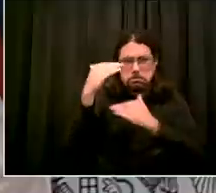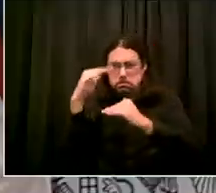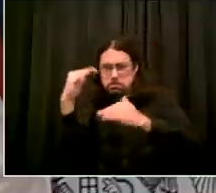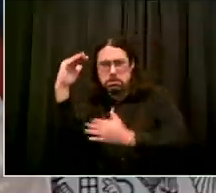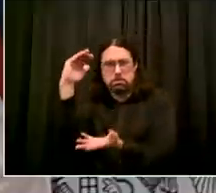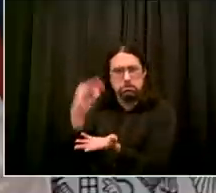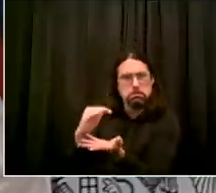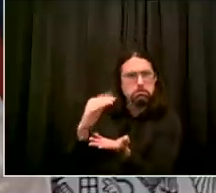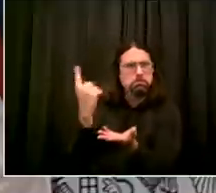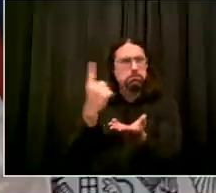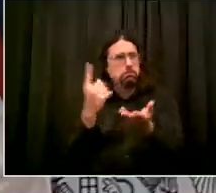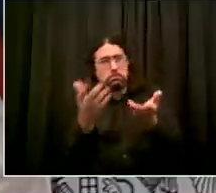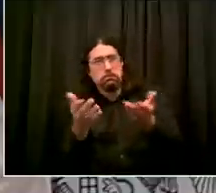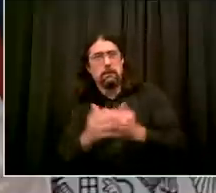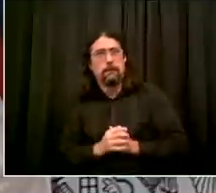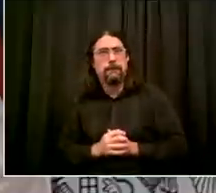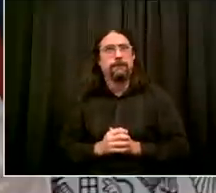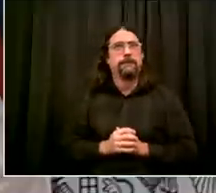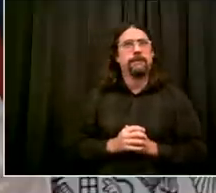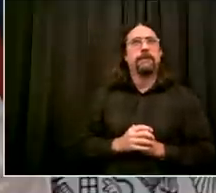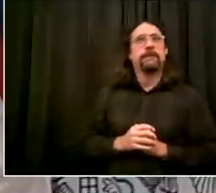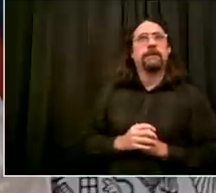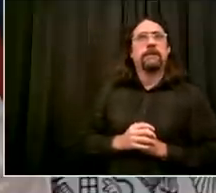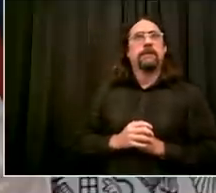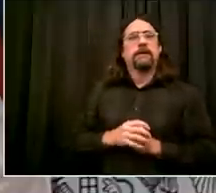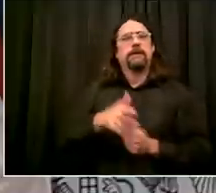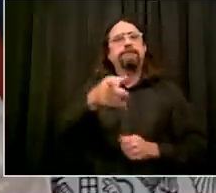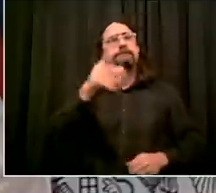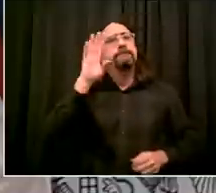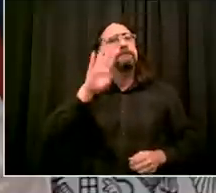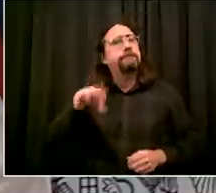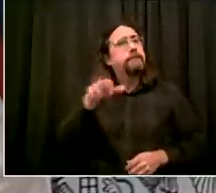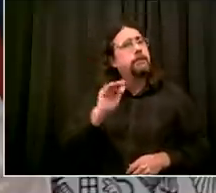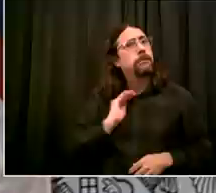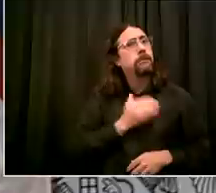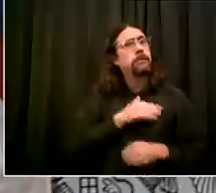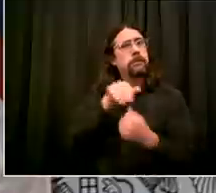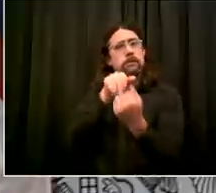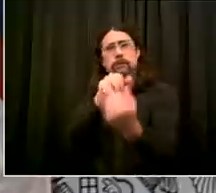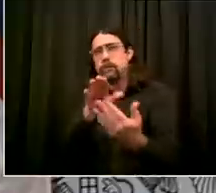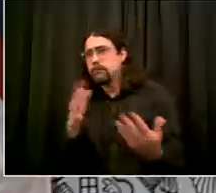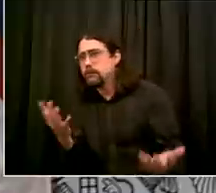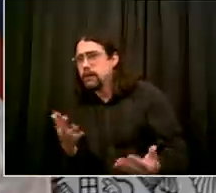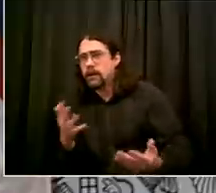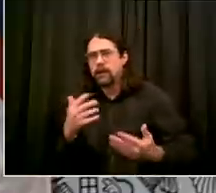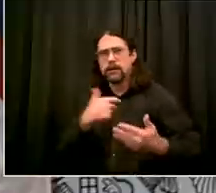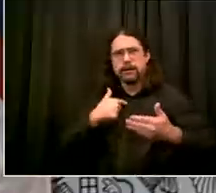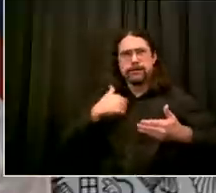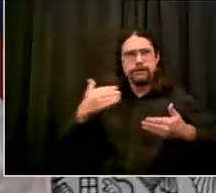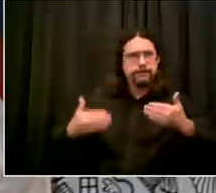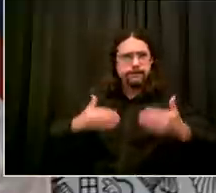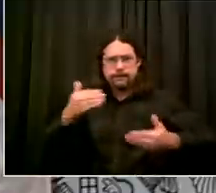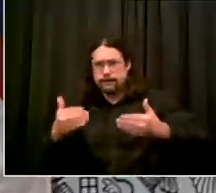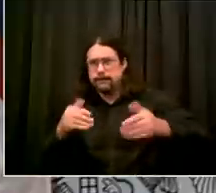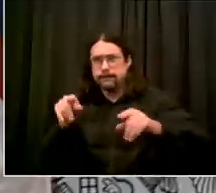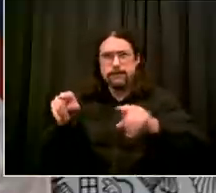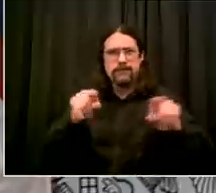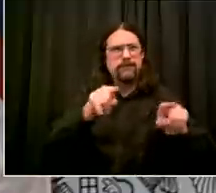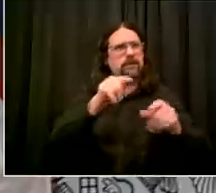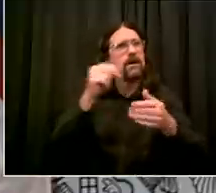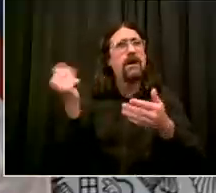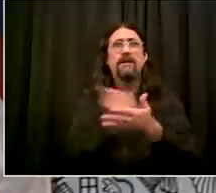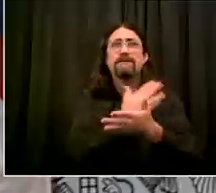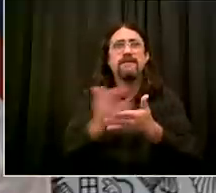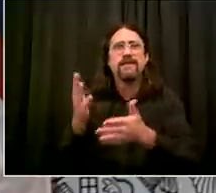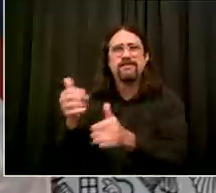steady smart approach based on the data so that's what we're going to keep doing we'll look at that one honestly it hasn't been one of the areas we've focused